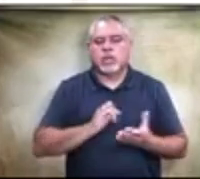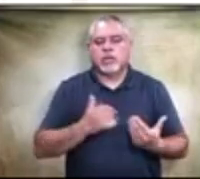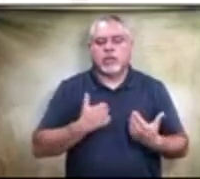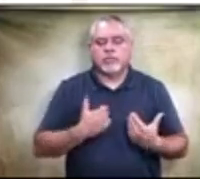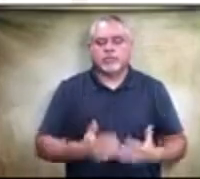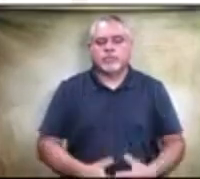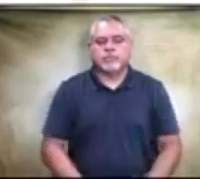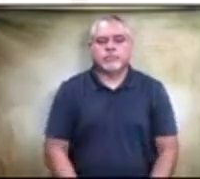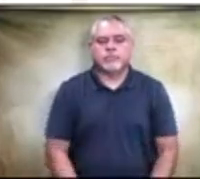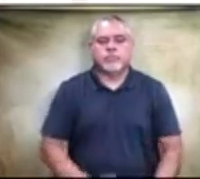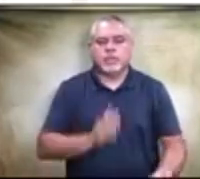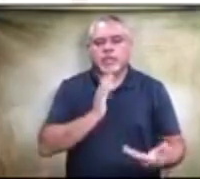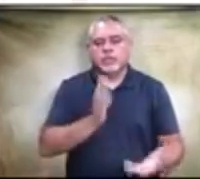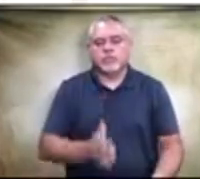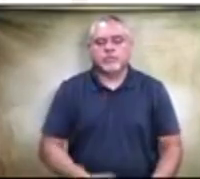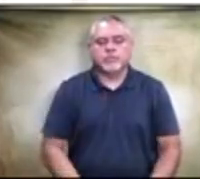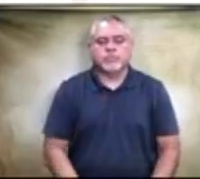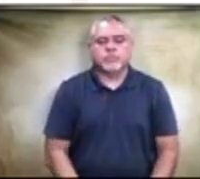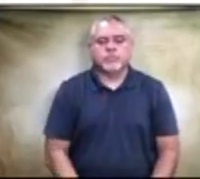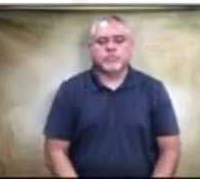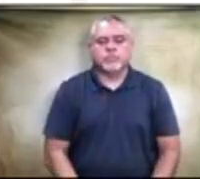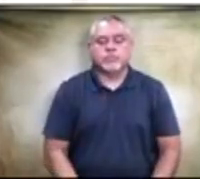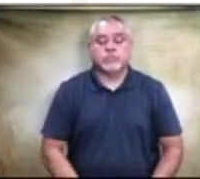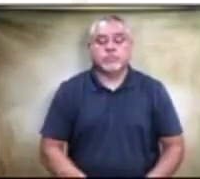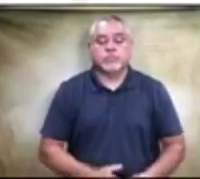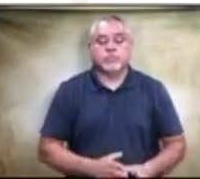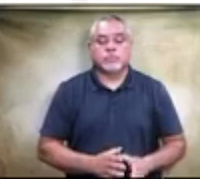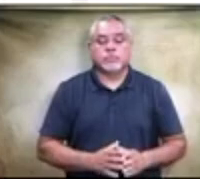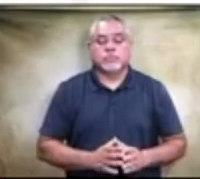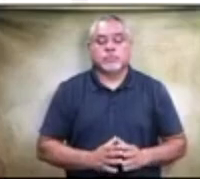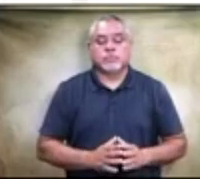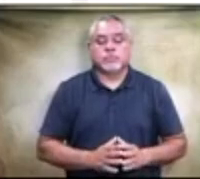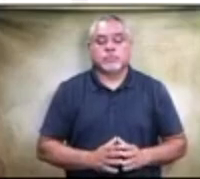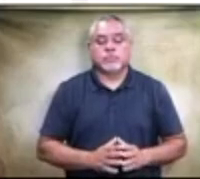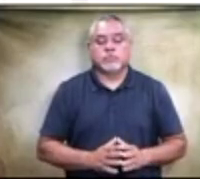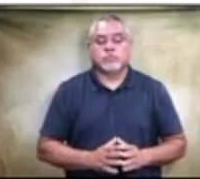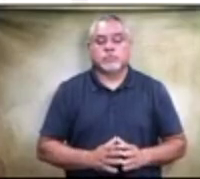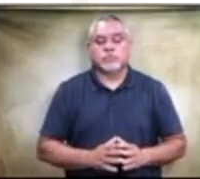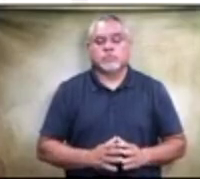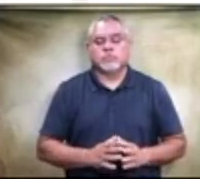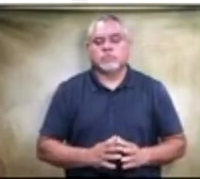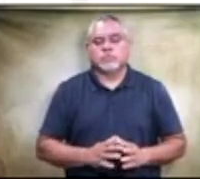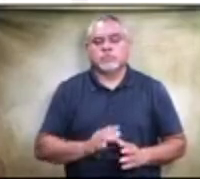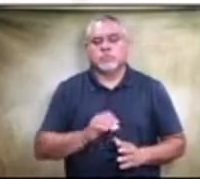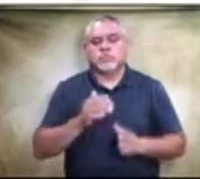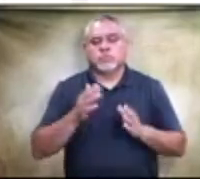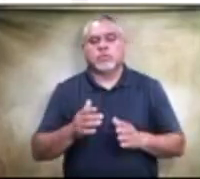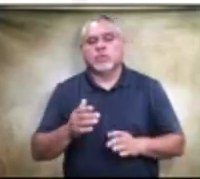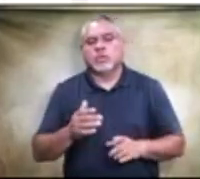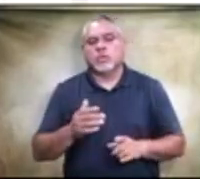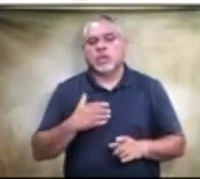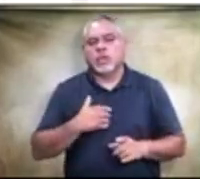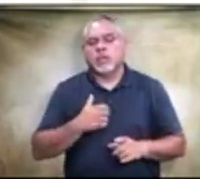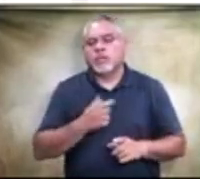Thank you. So I had quite a few questions. So with